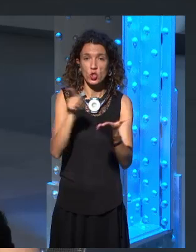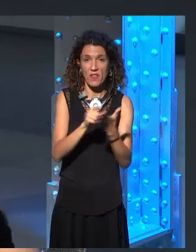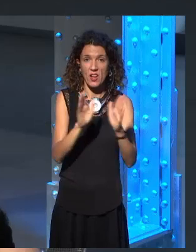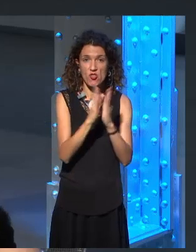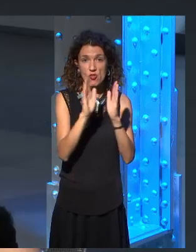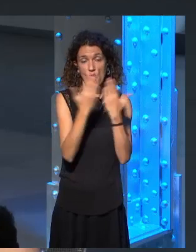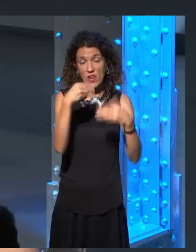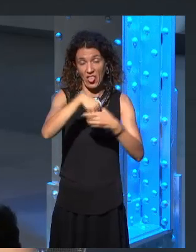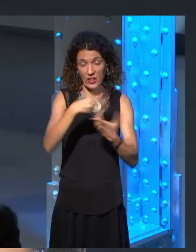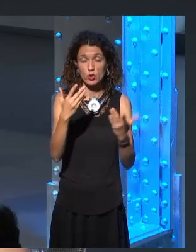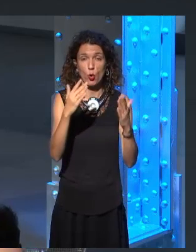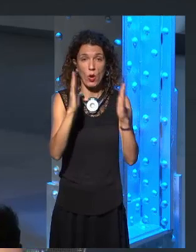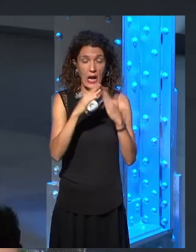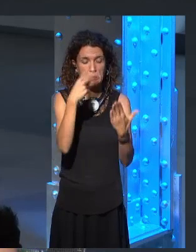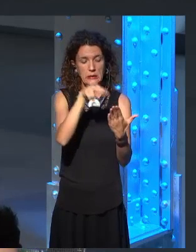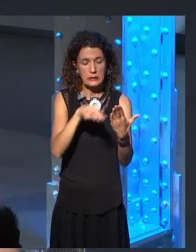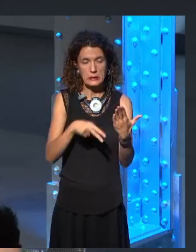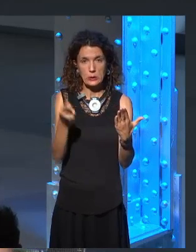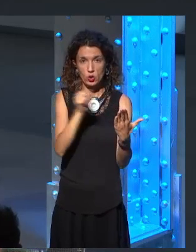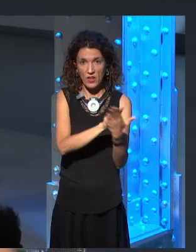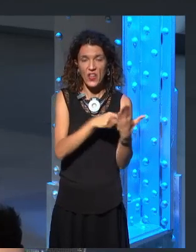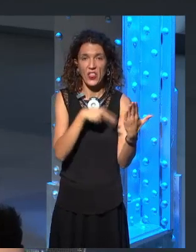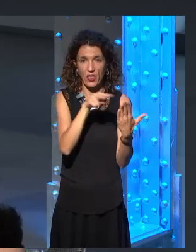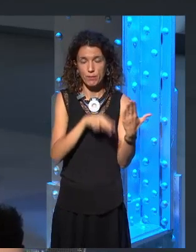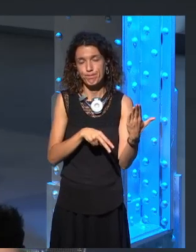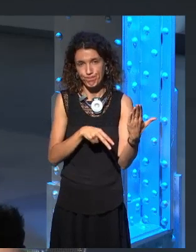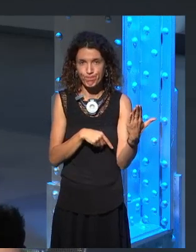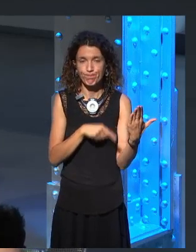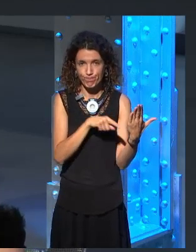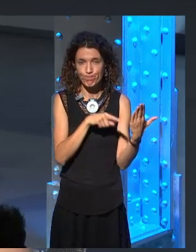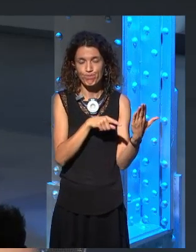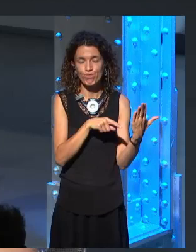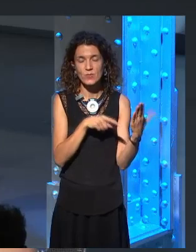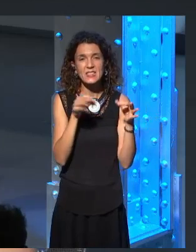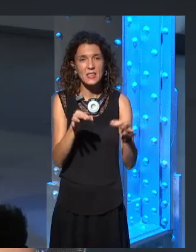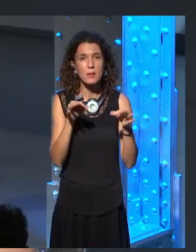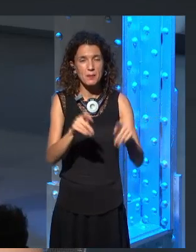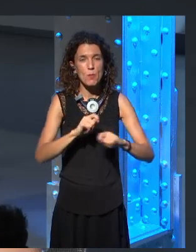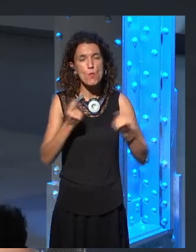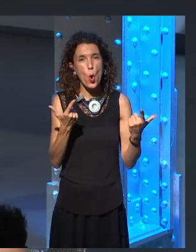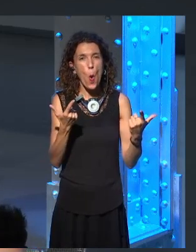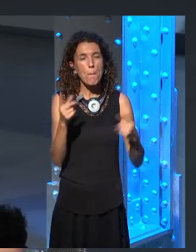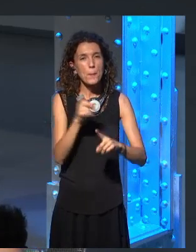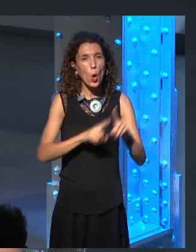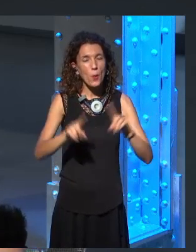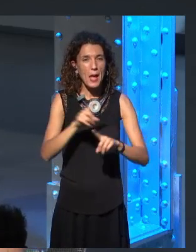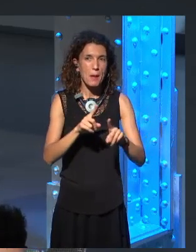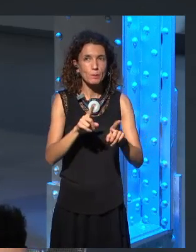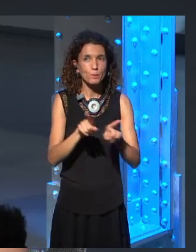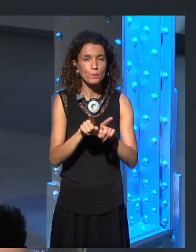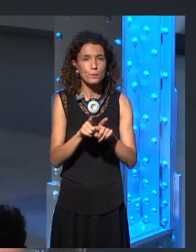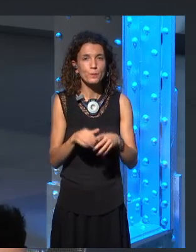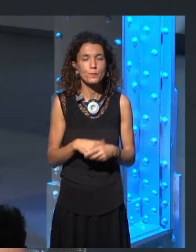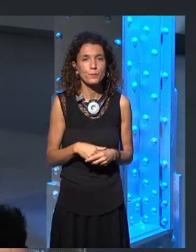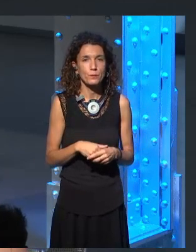that... I've always struggled a little bit with the fact that there seems to be both Danny and John fitting the